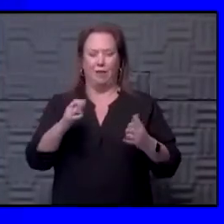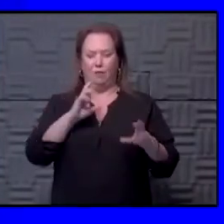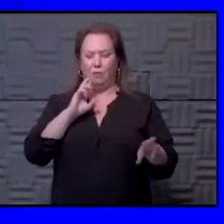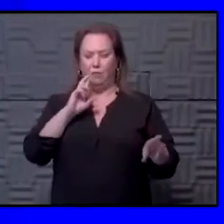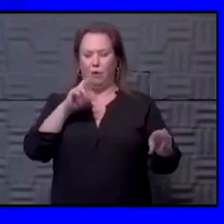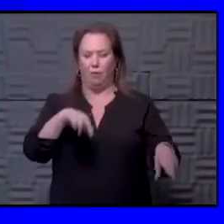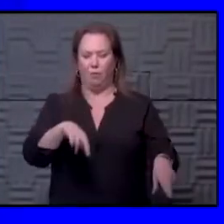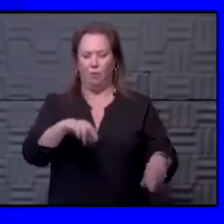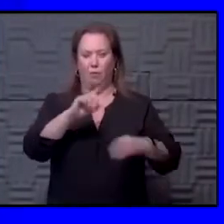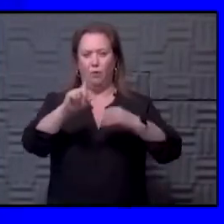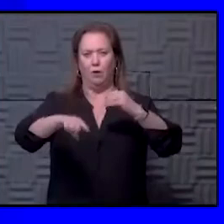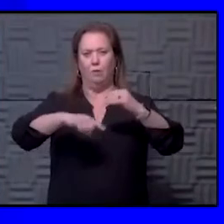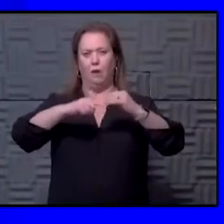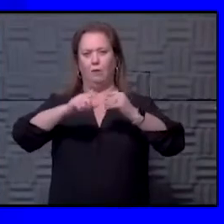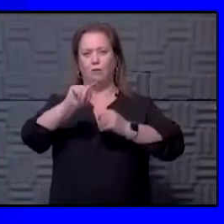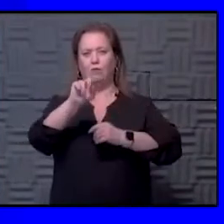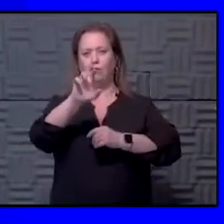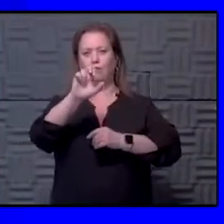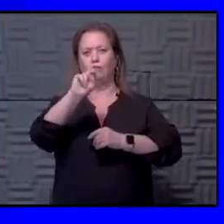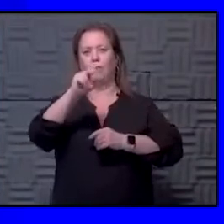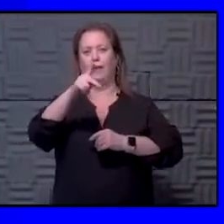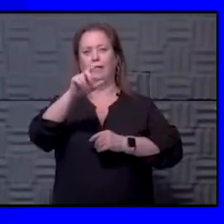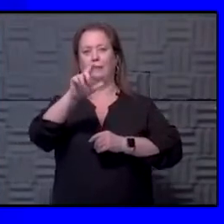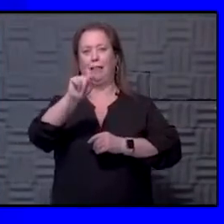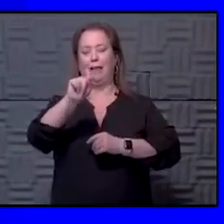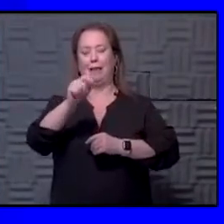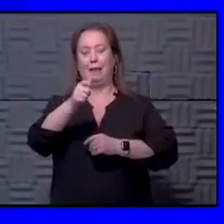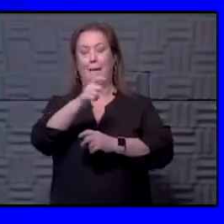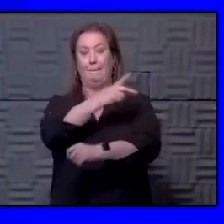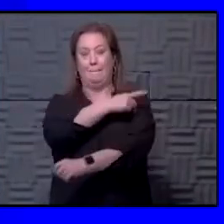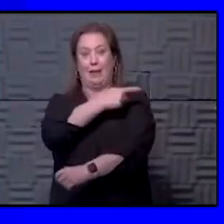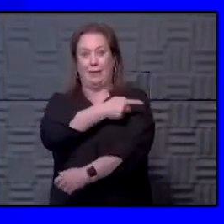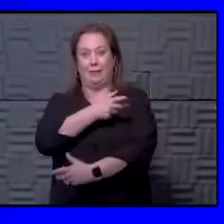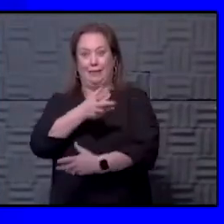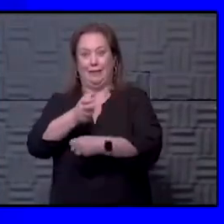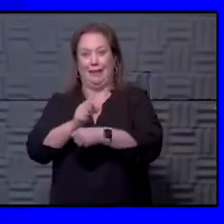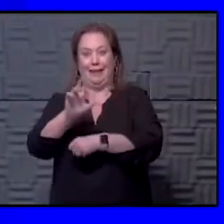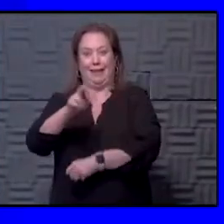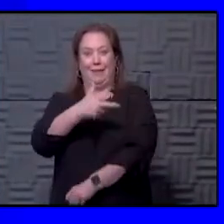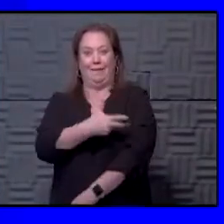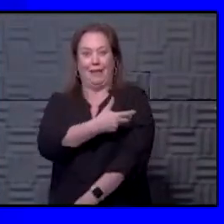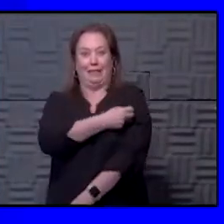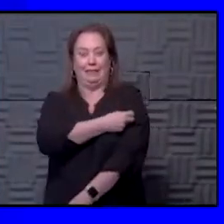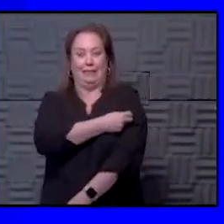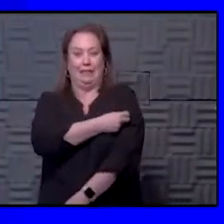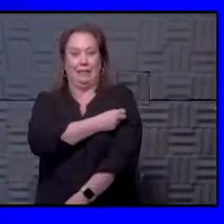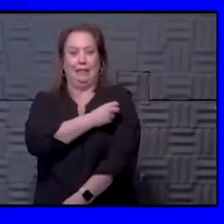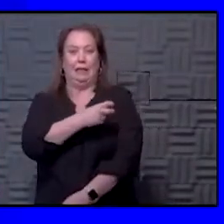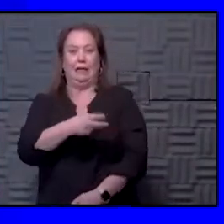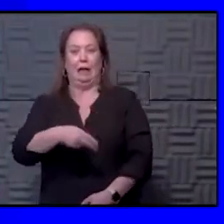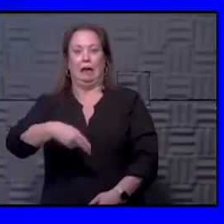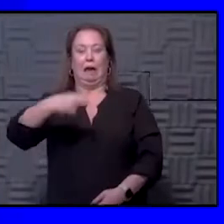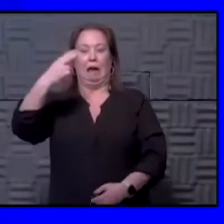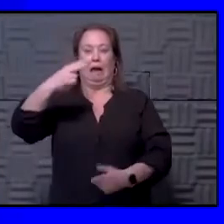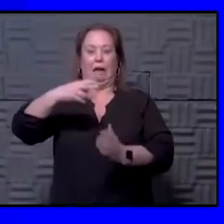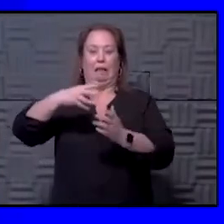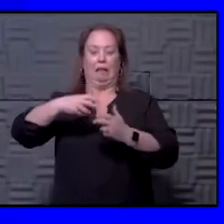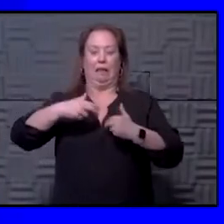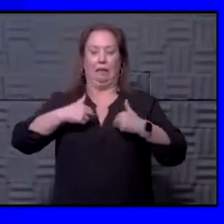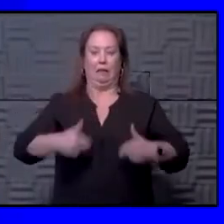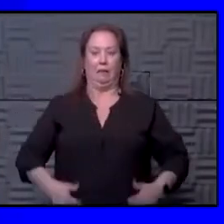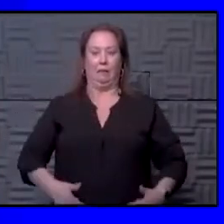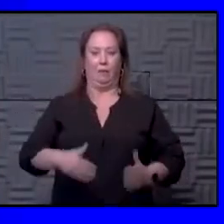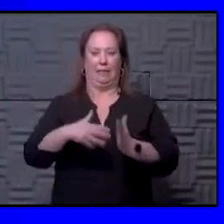report about transplant patients receiving their vaccines. But again, these are highly suppressed patients on different